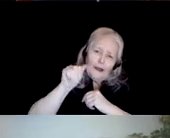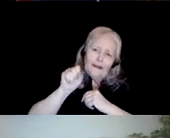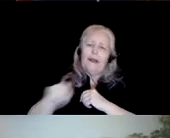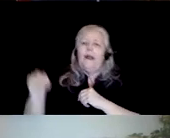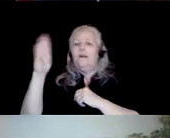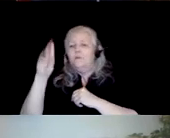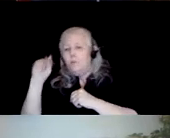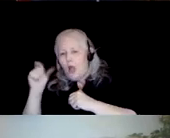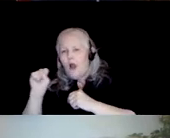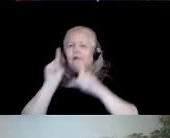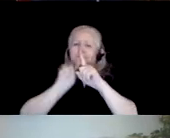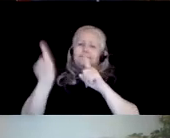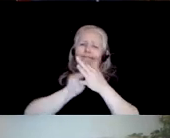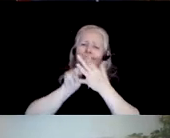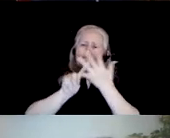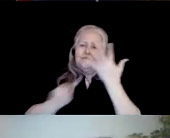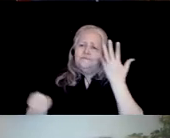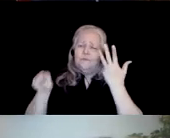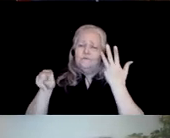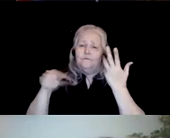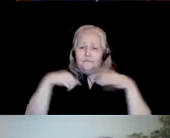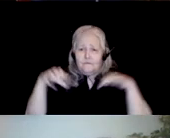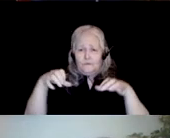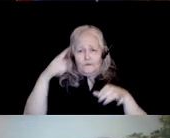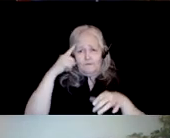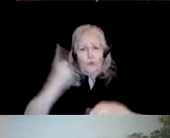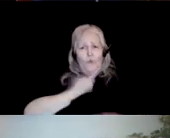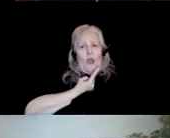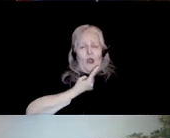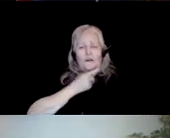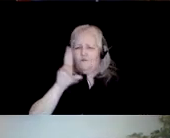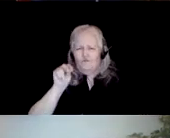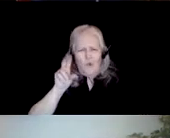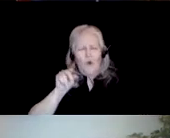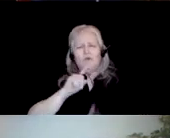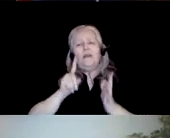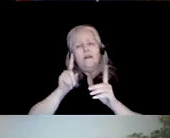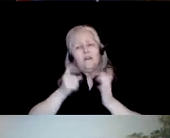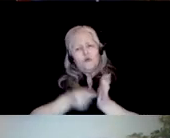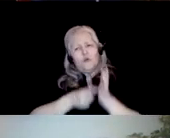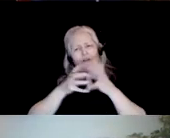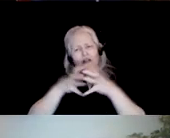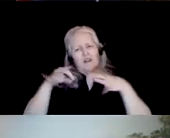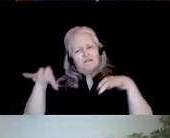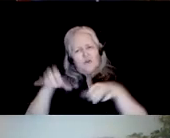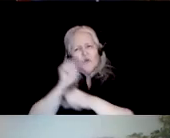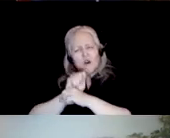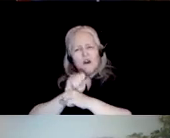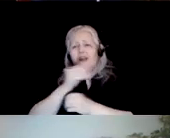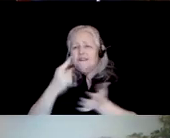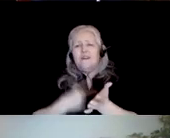any of these things for oneself. These take time and effort, and we get tired.